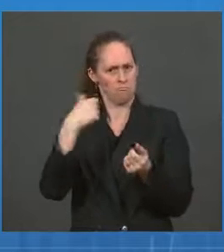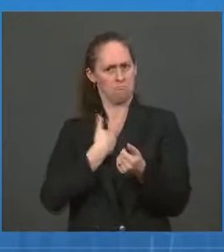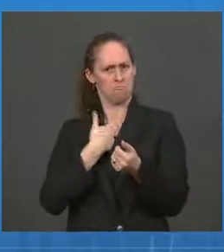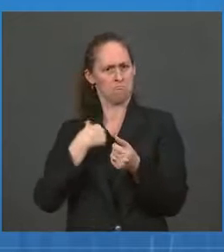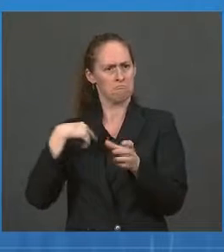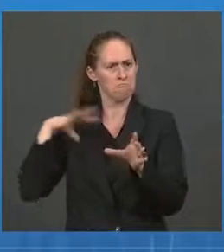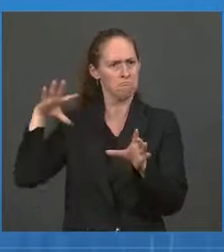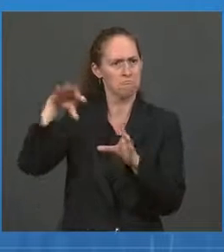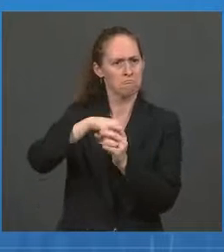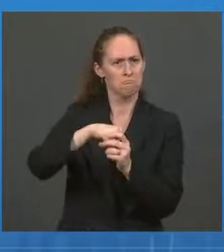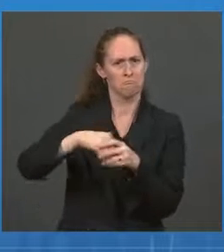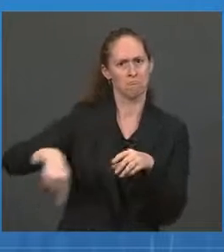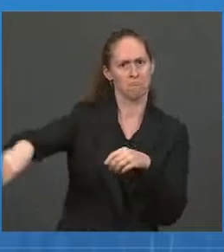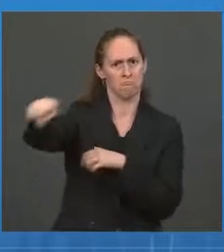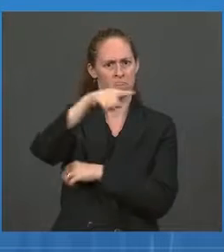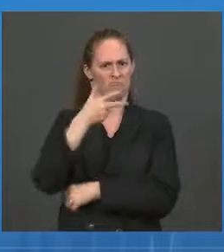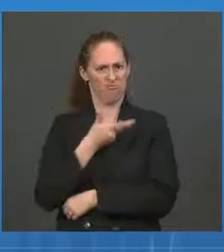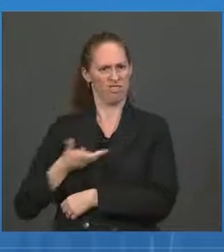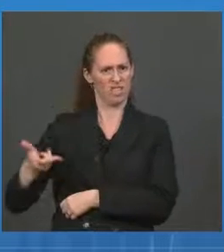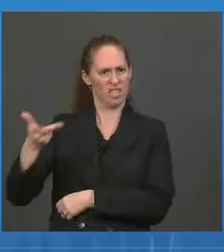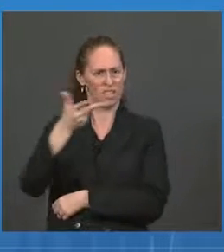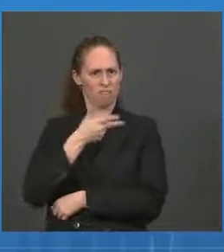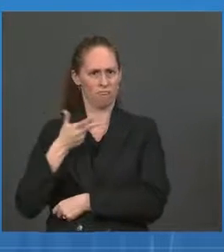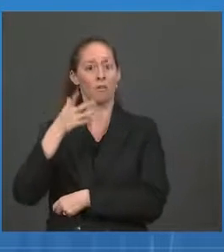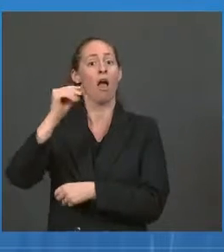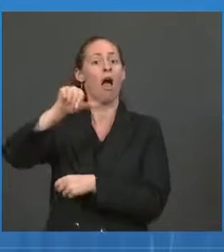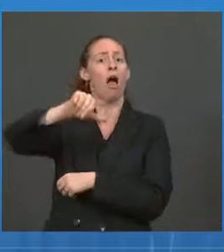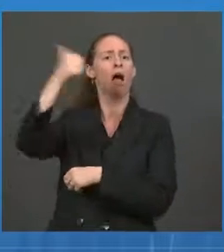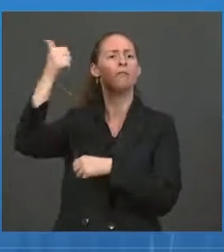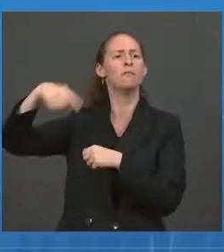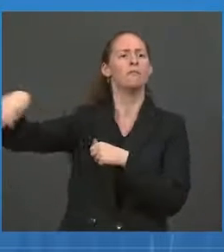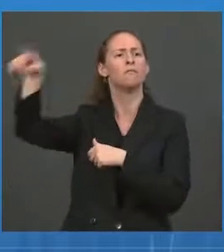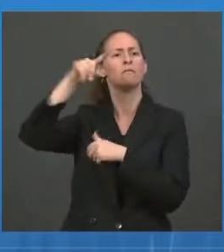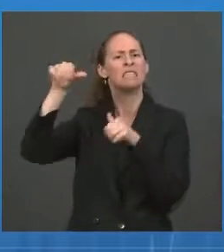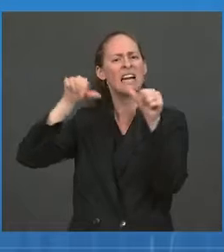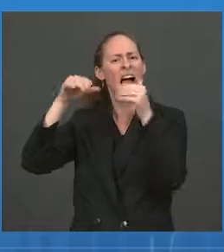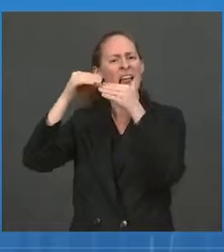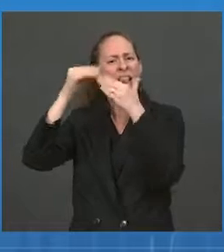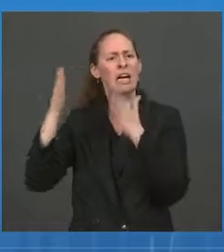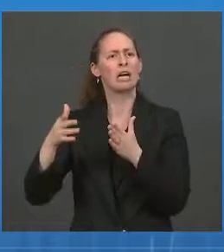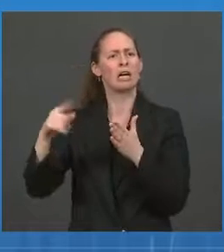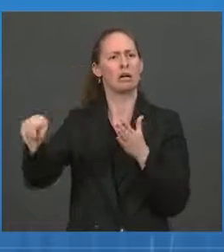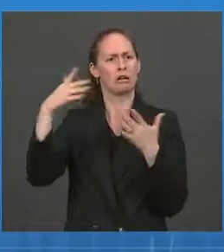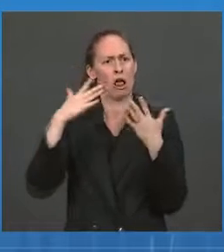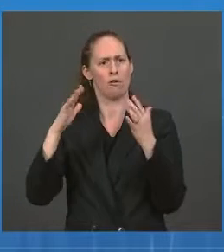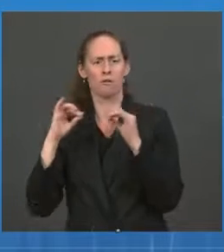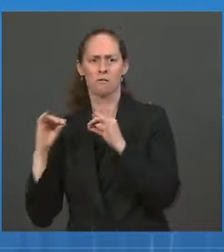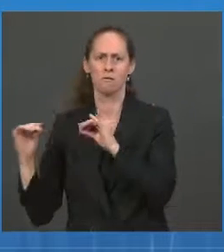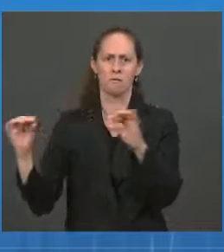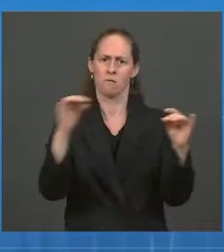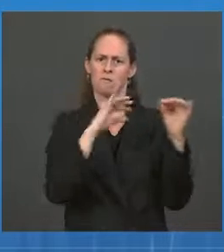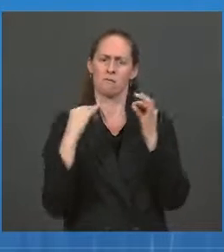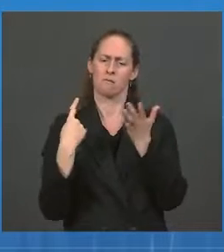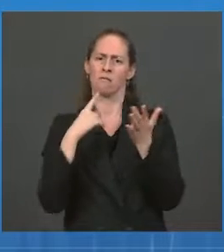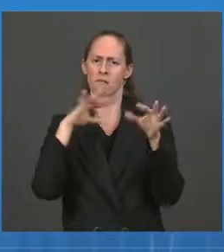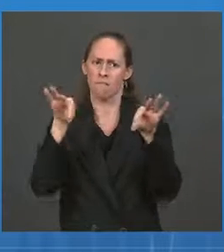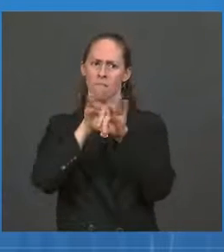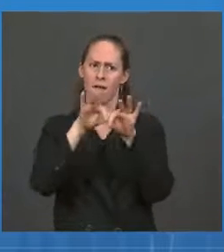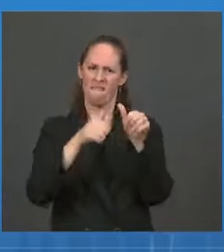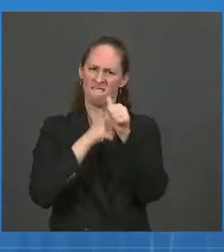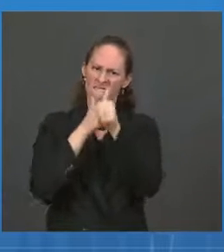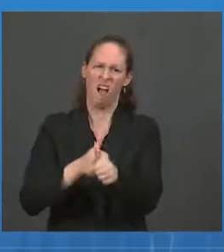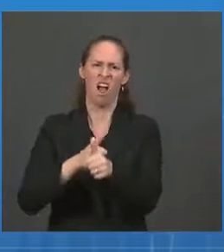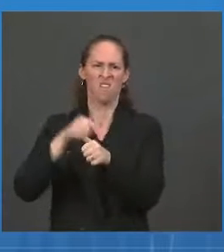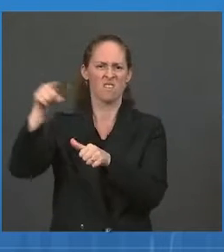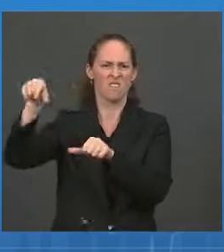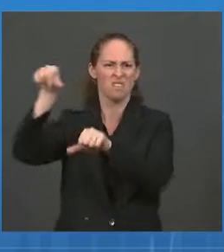Dr. Collins and other scientific leaders in the administration had said publicly that we were following the data closely. And if we saw